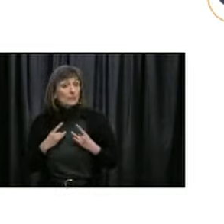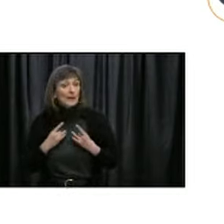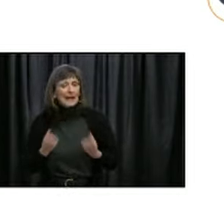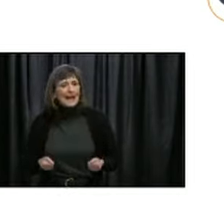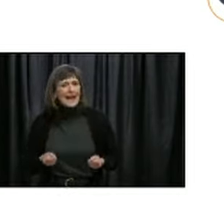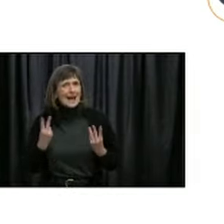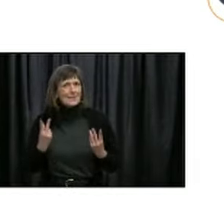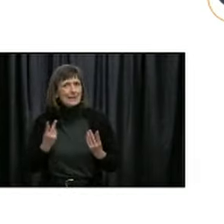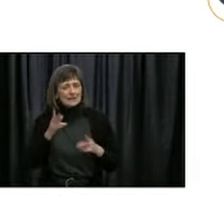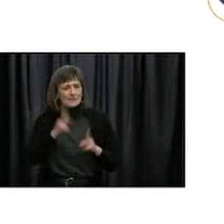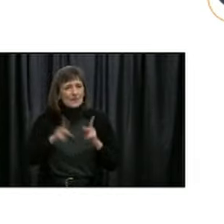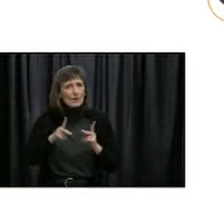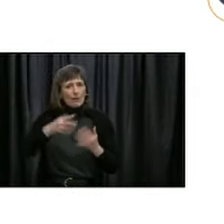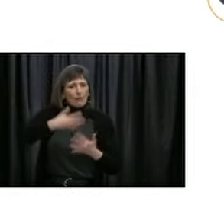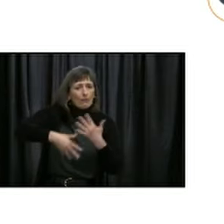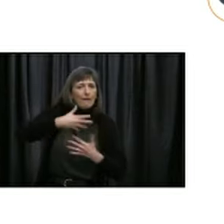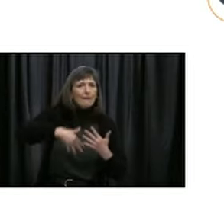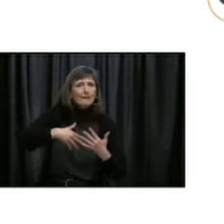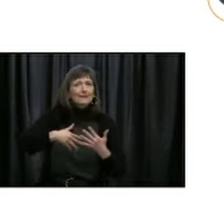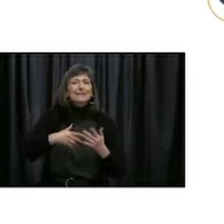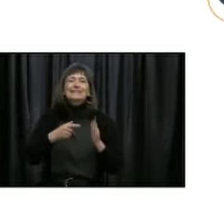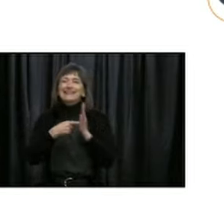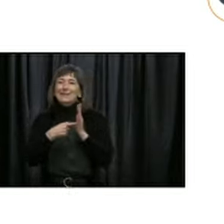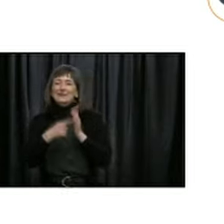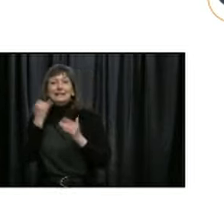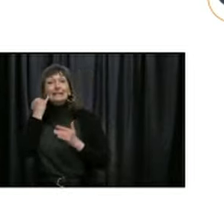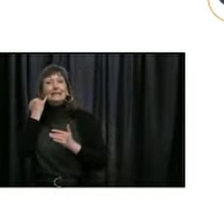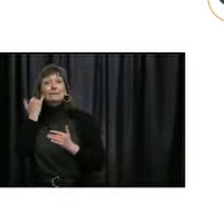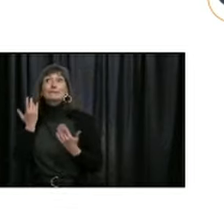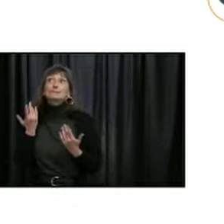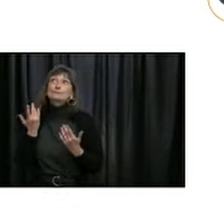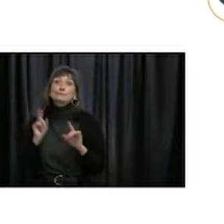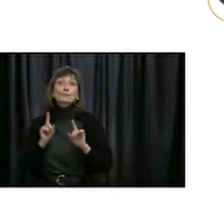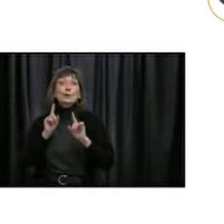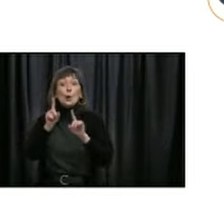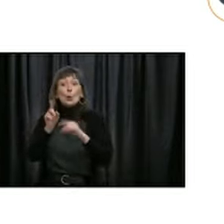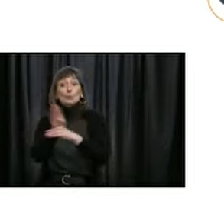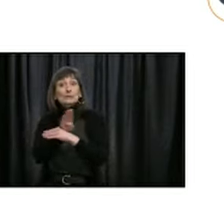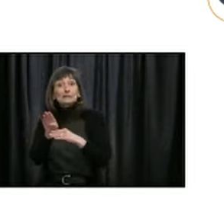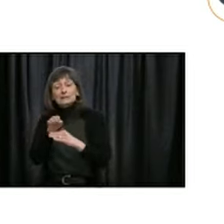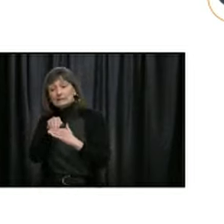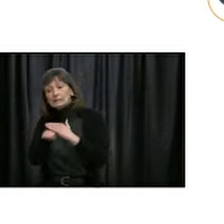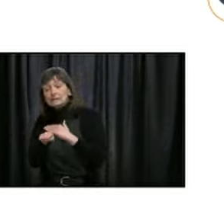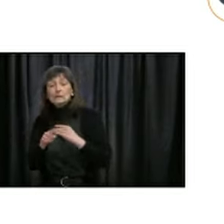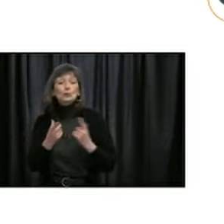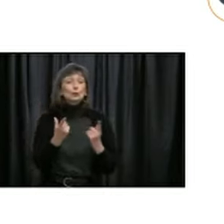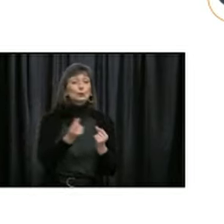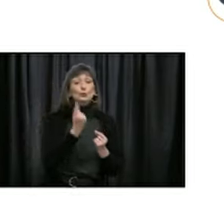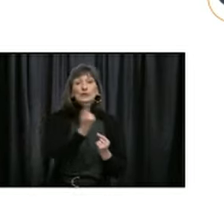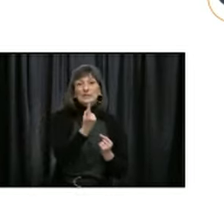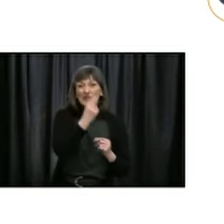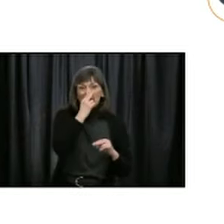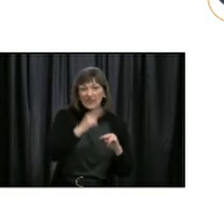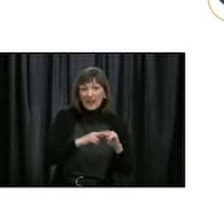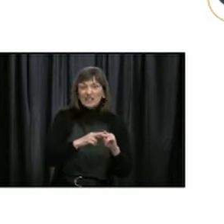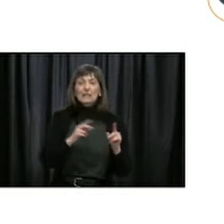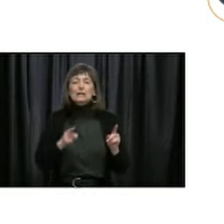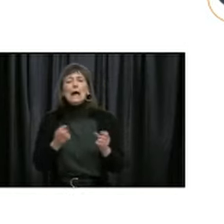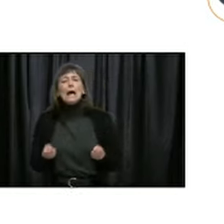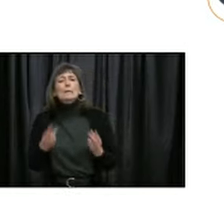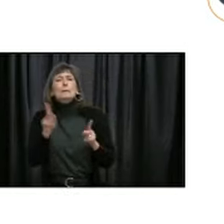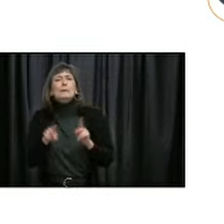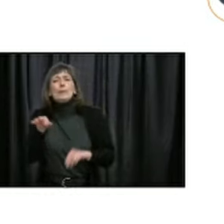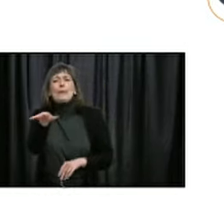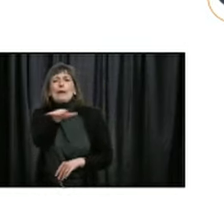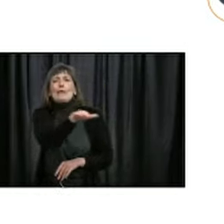the number of contacts that you may run into if you go to that business or take part in that activity, and what the intensity of that